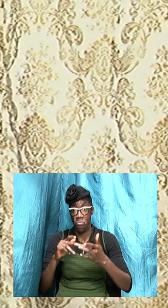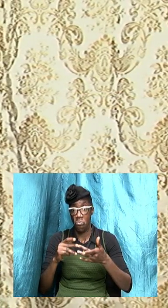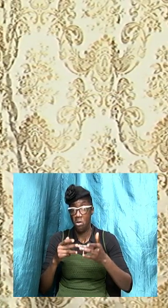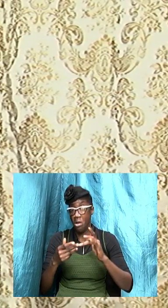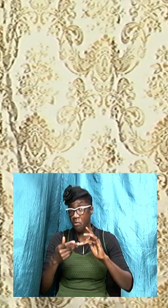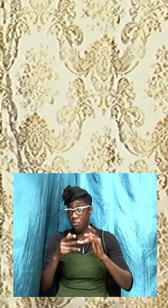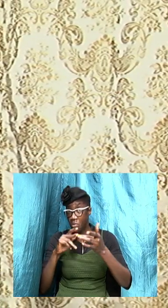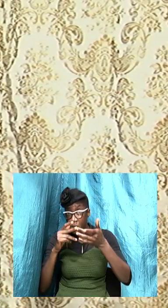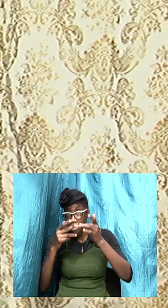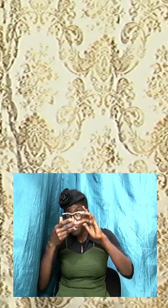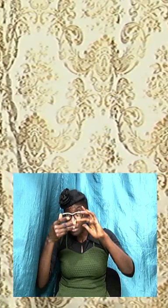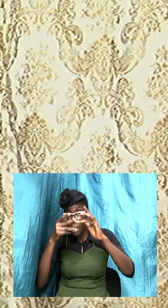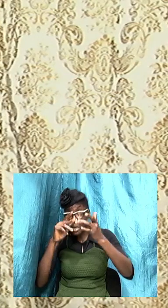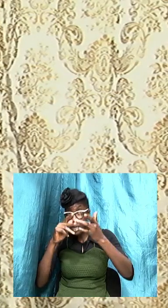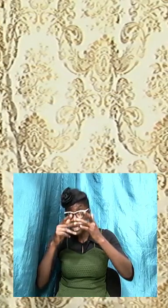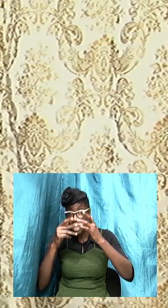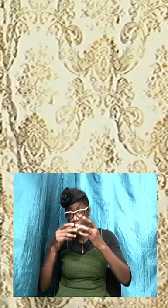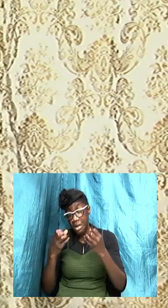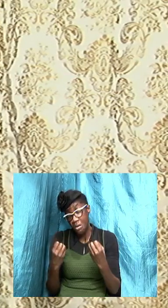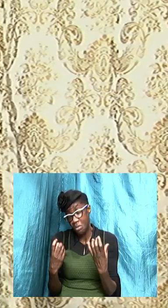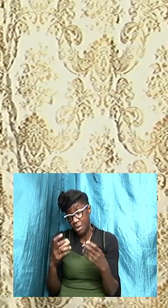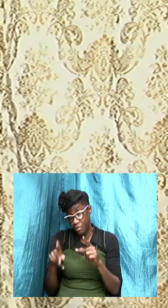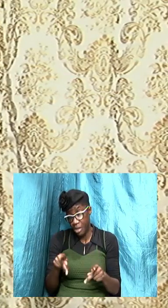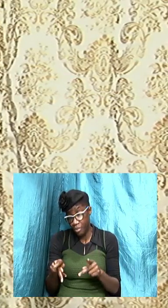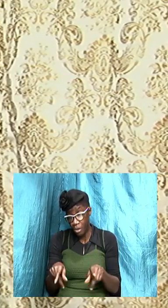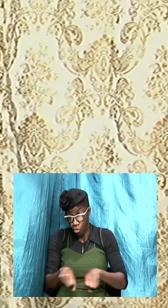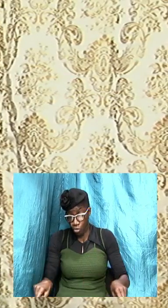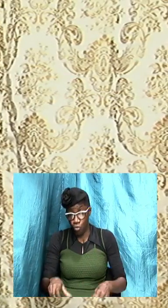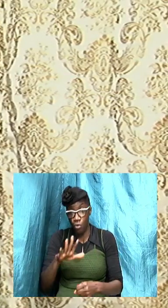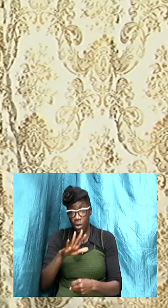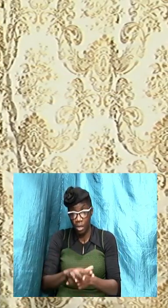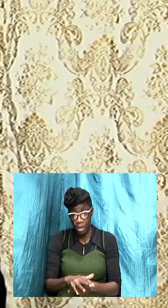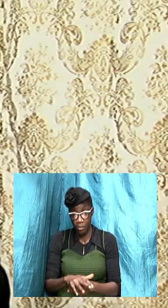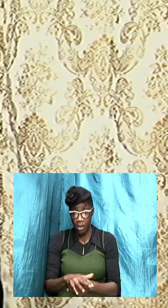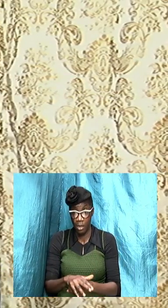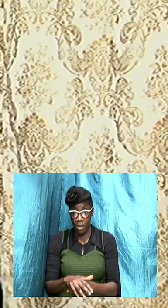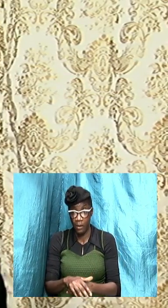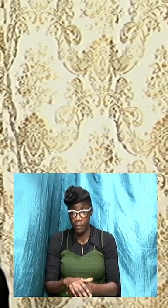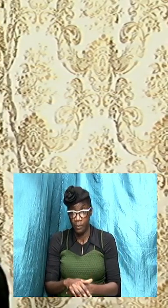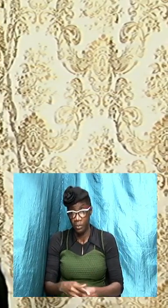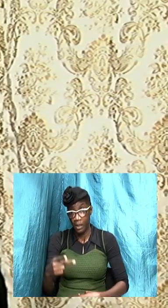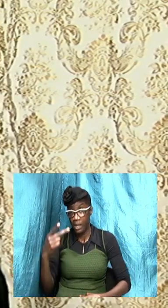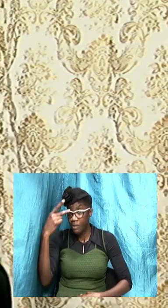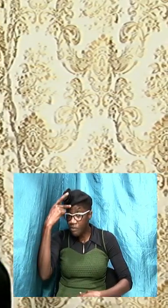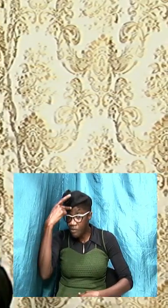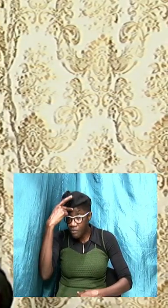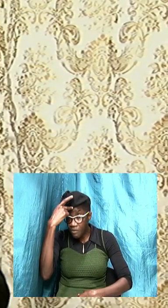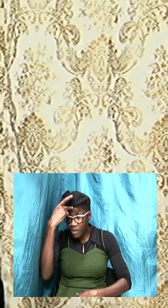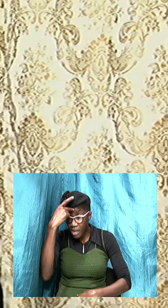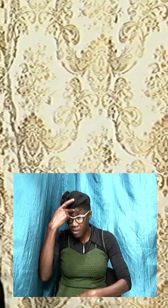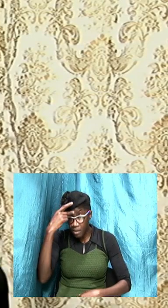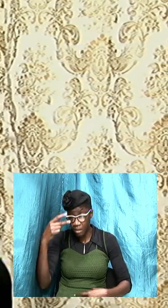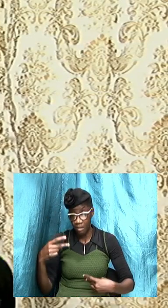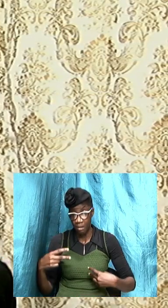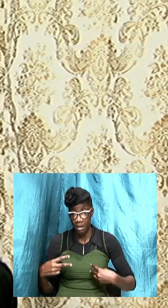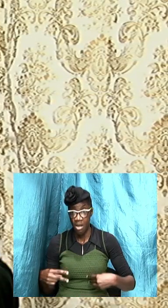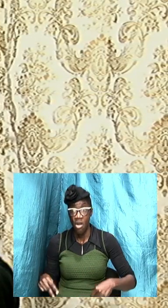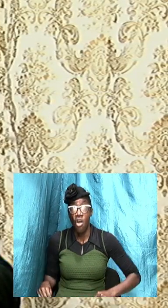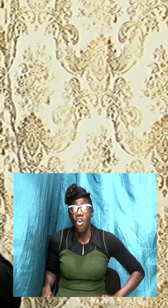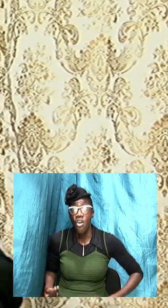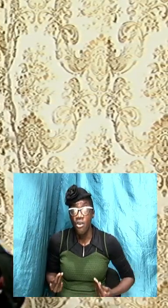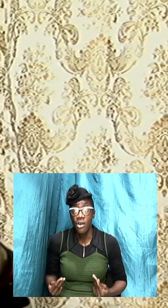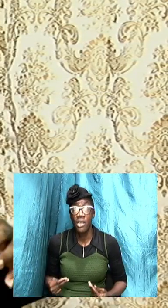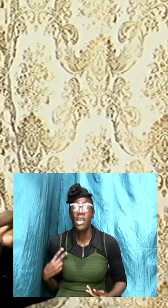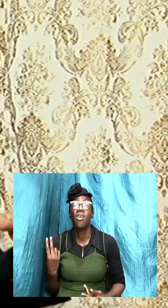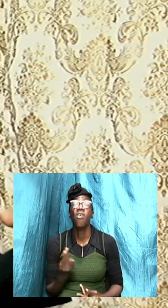online so the coronavirus has an effect and the effect that it is having on us as individuals